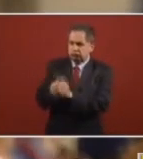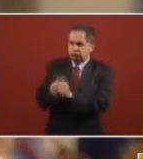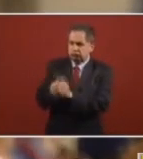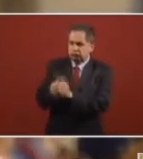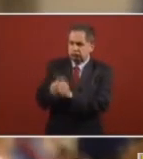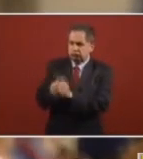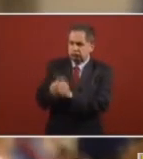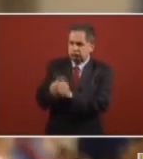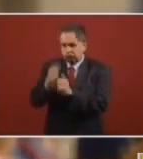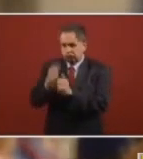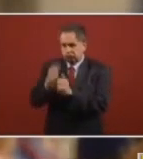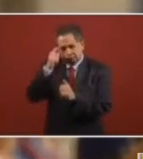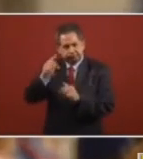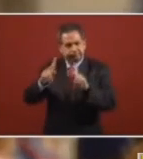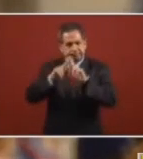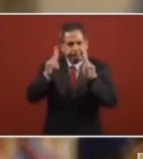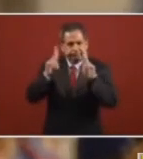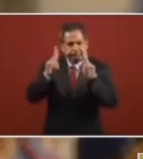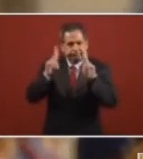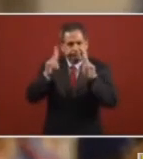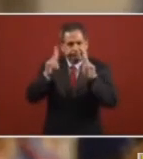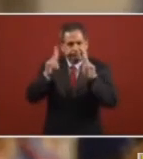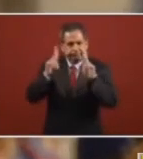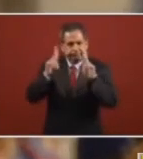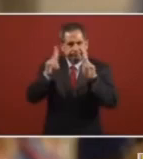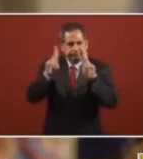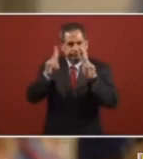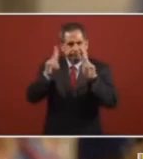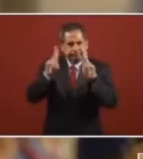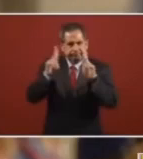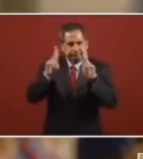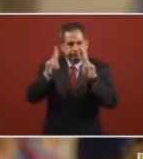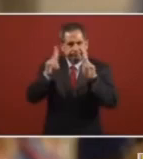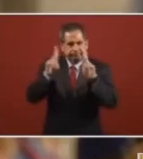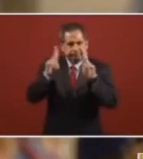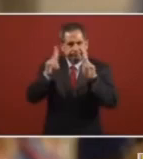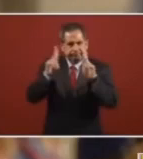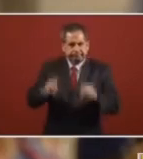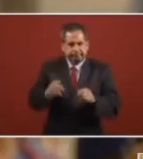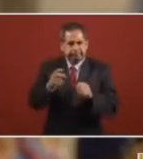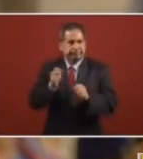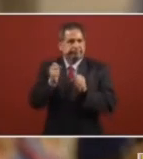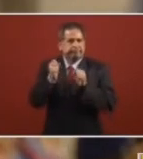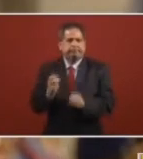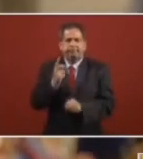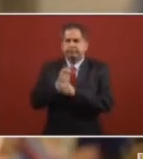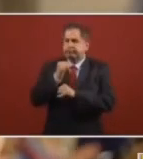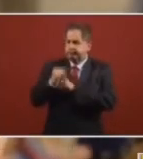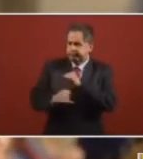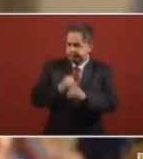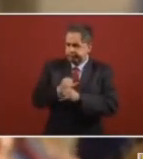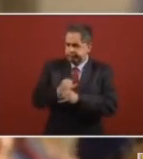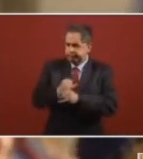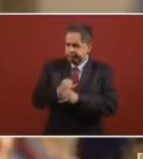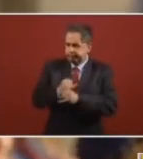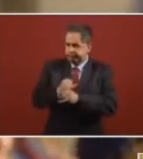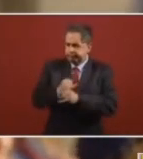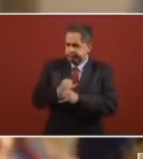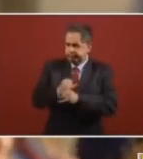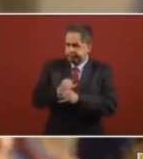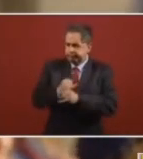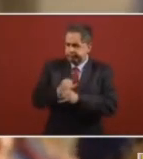to cooperate with peace y la seguridad internacional and internal national security en ese sentido President